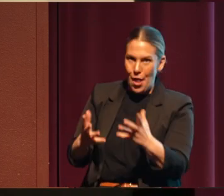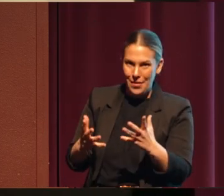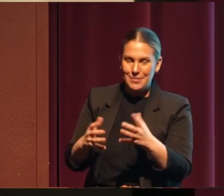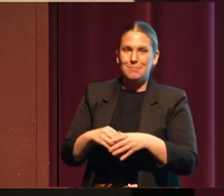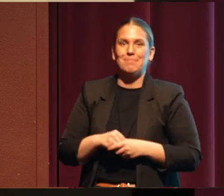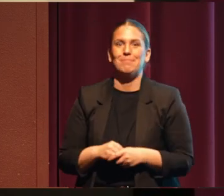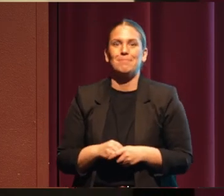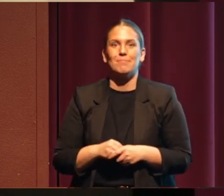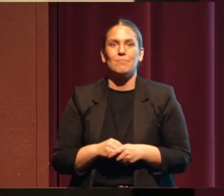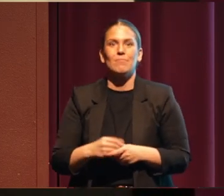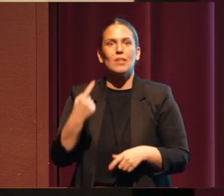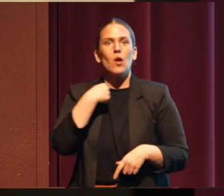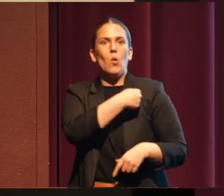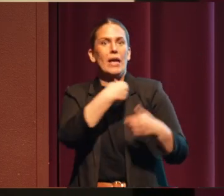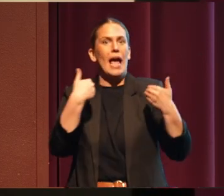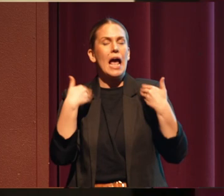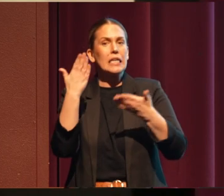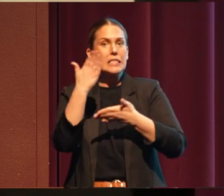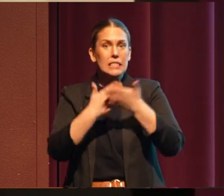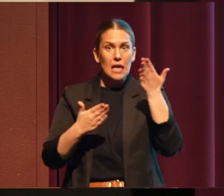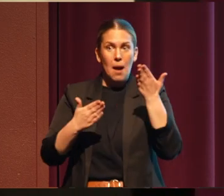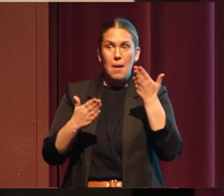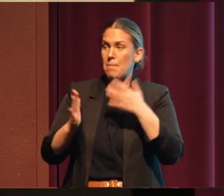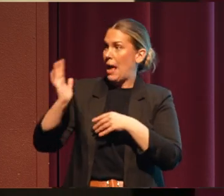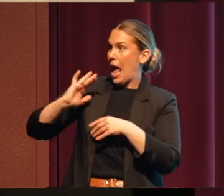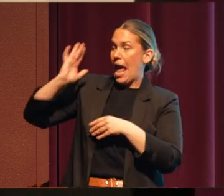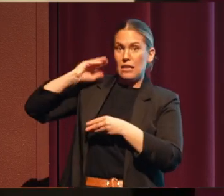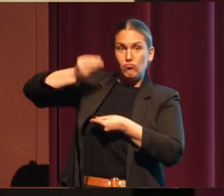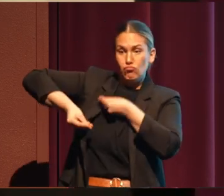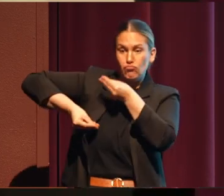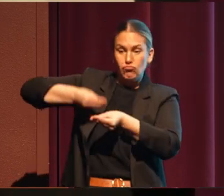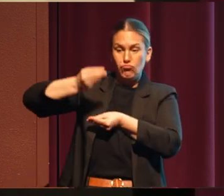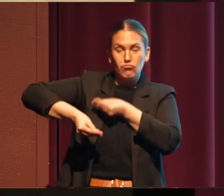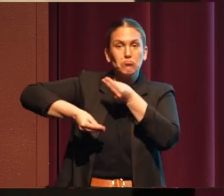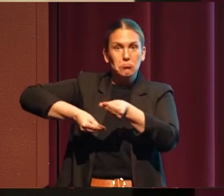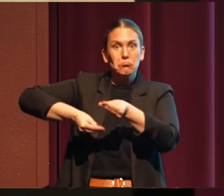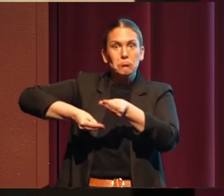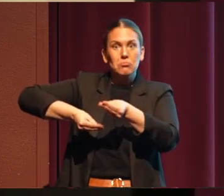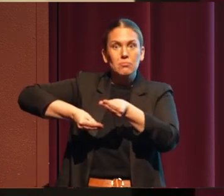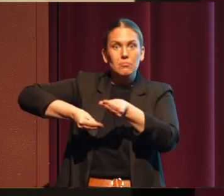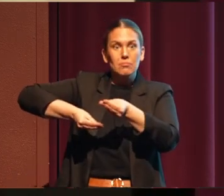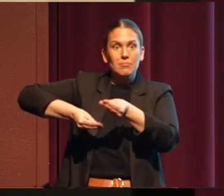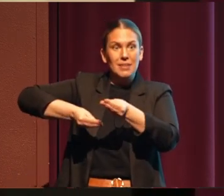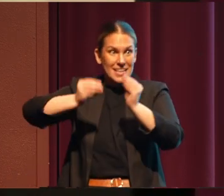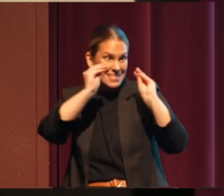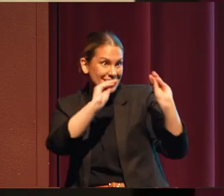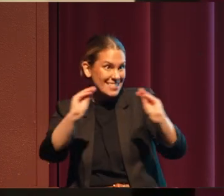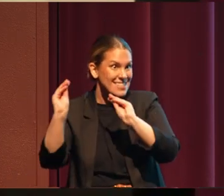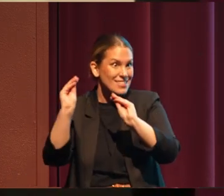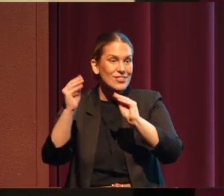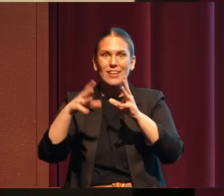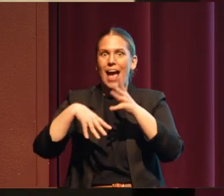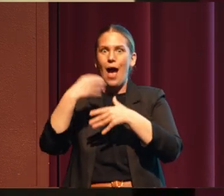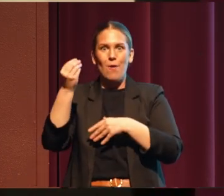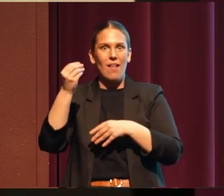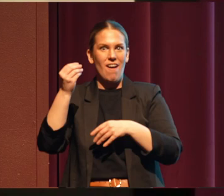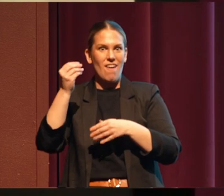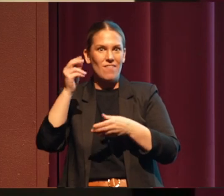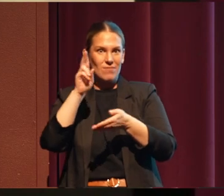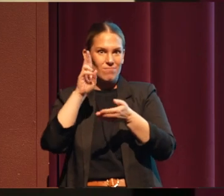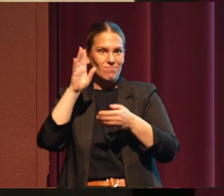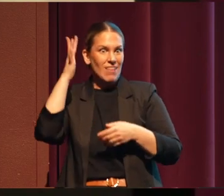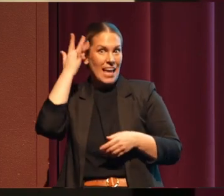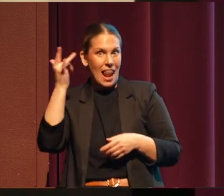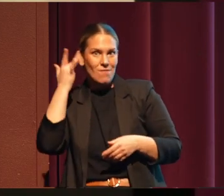some ancestors repatriated out of learning institutions in California. And these